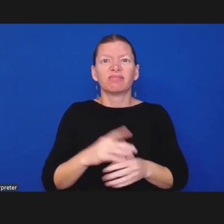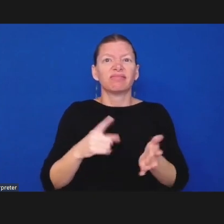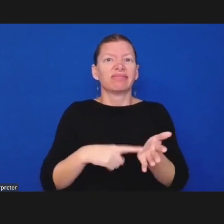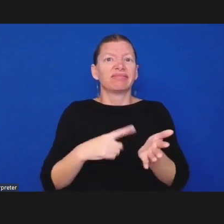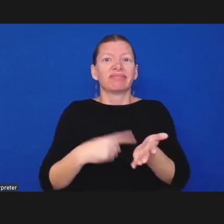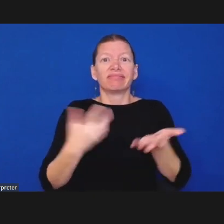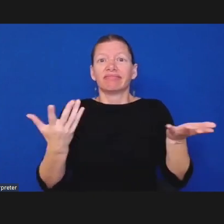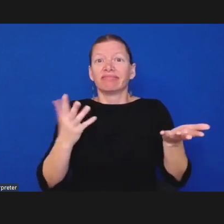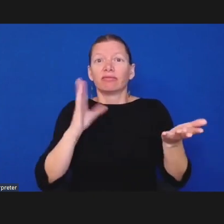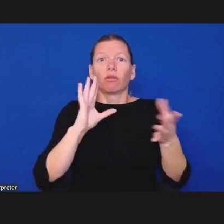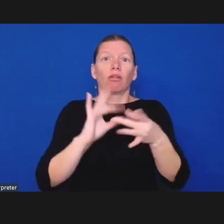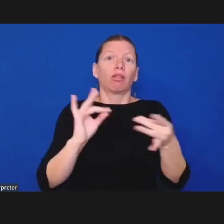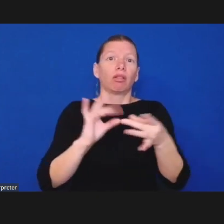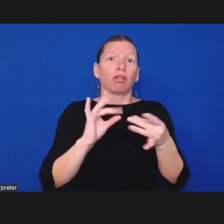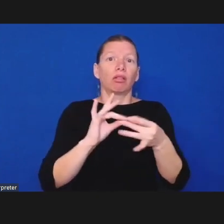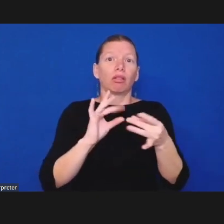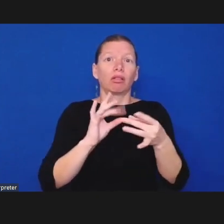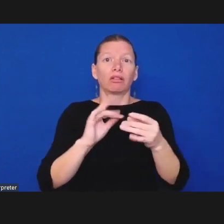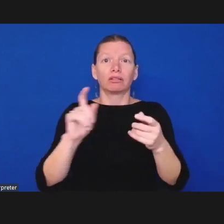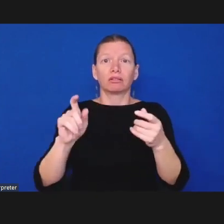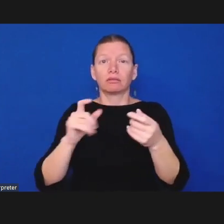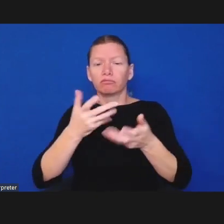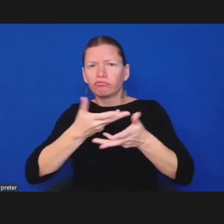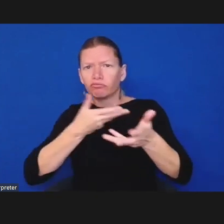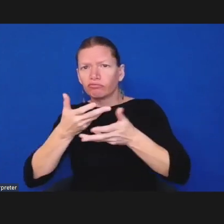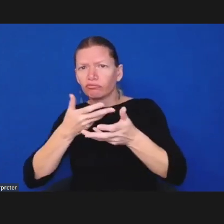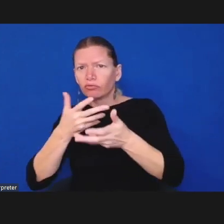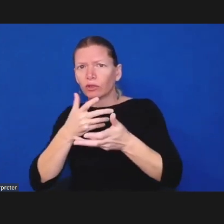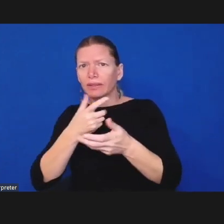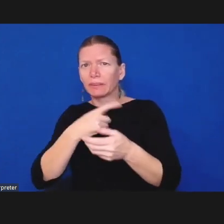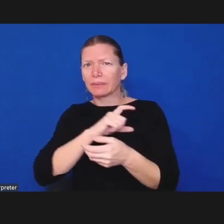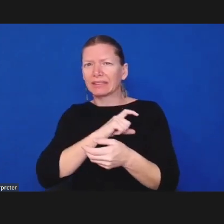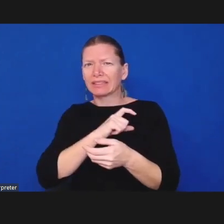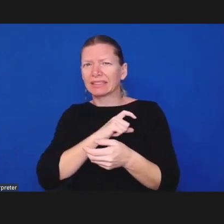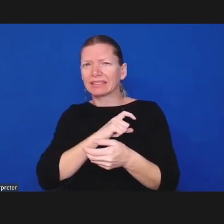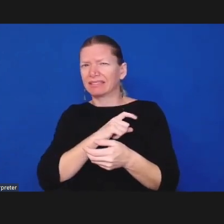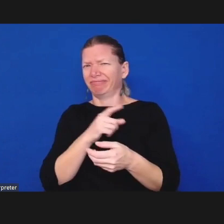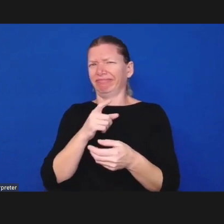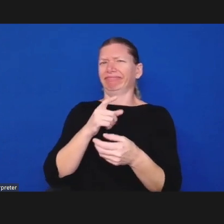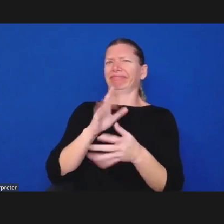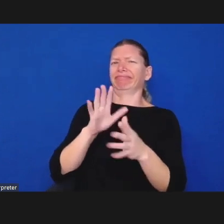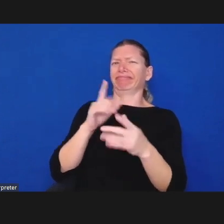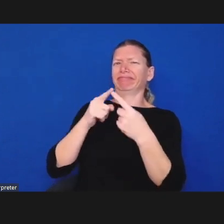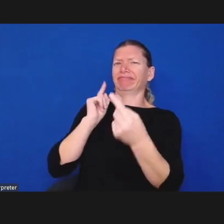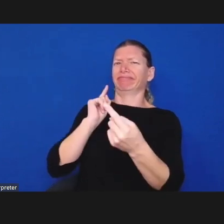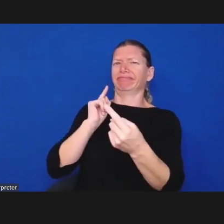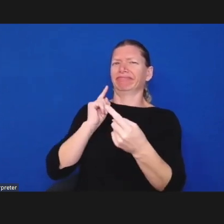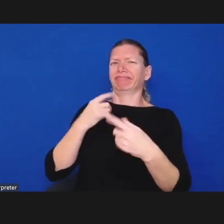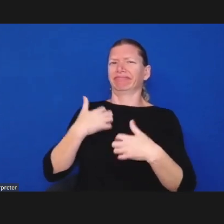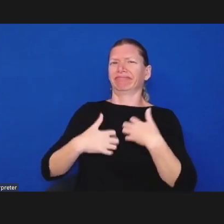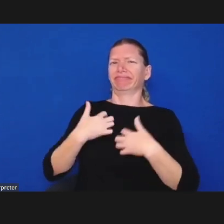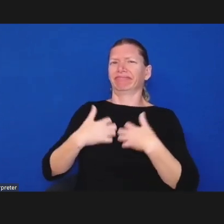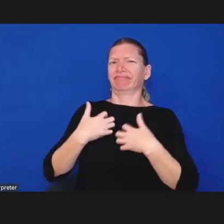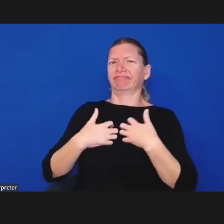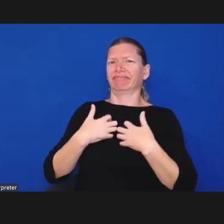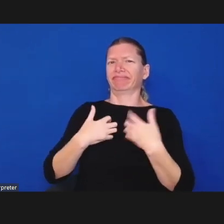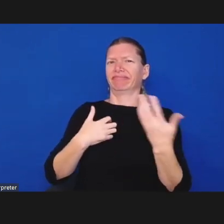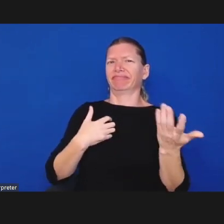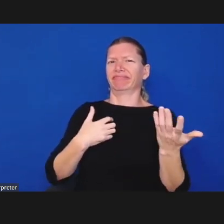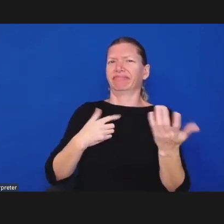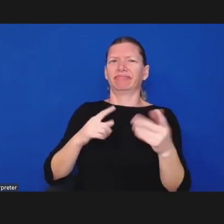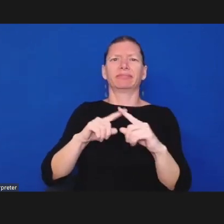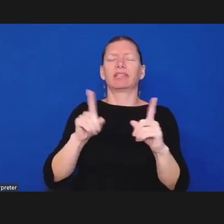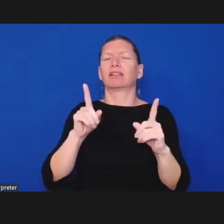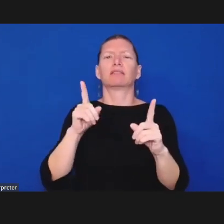or deputies so uh it's important that that kind of outreach happen directly but also that happens through trusted